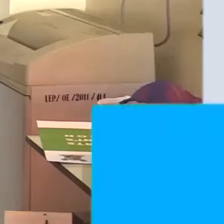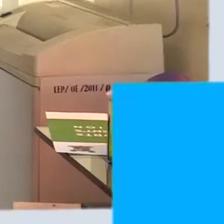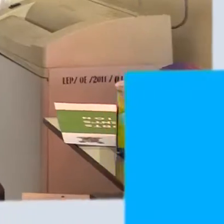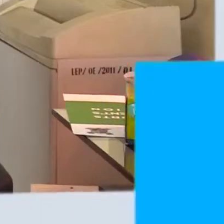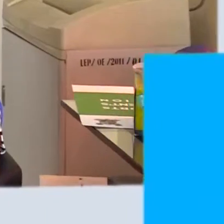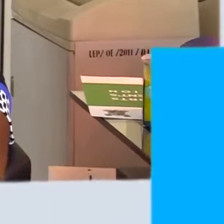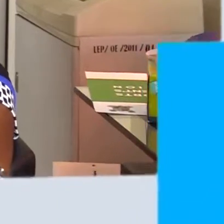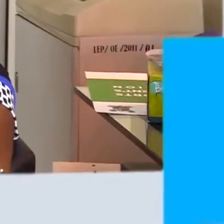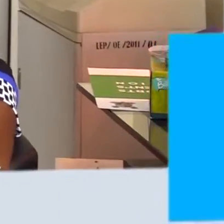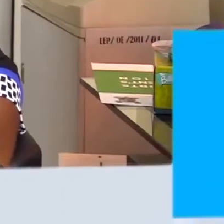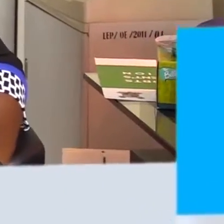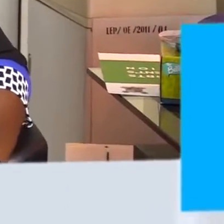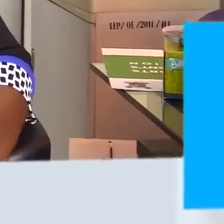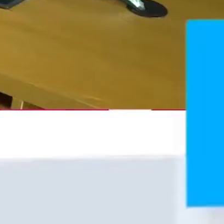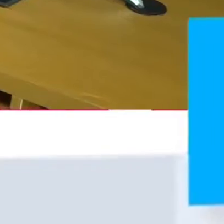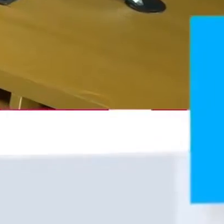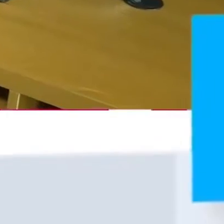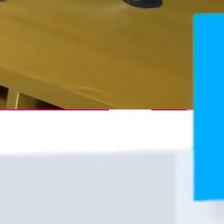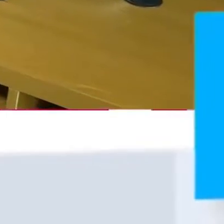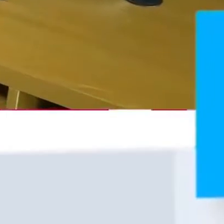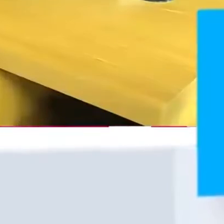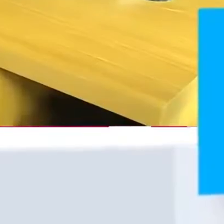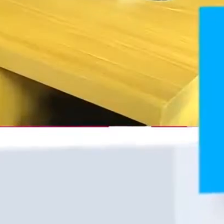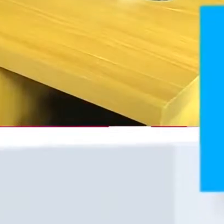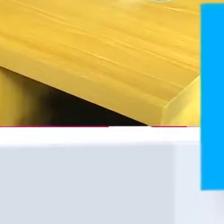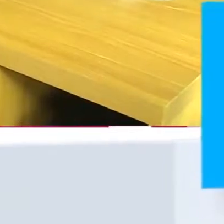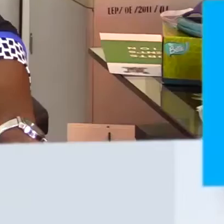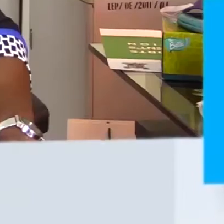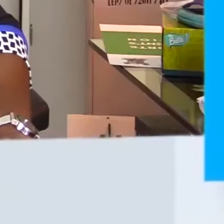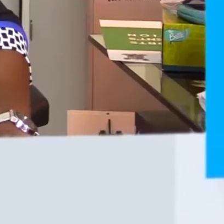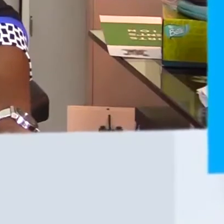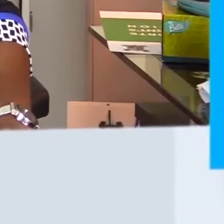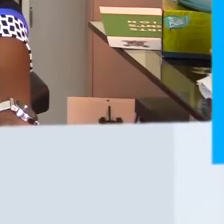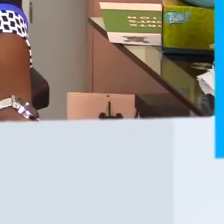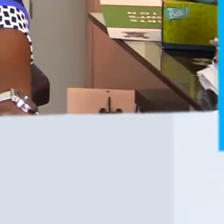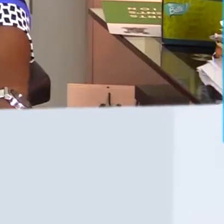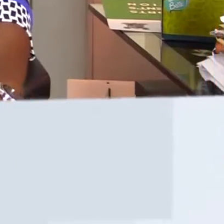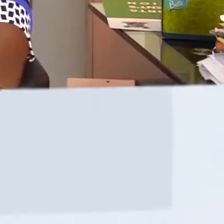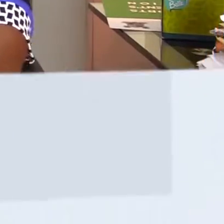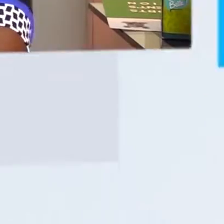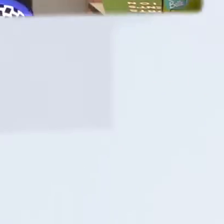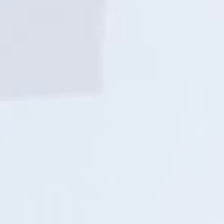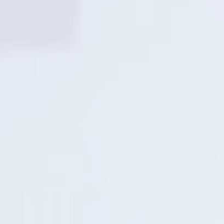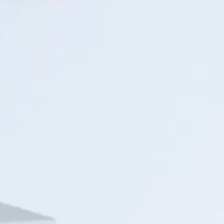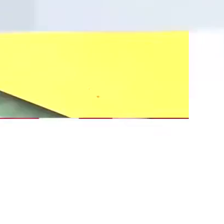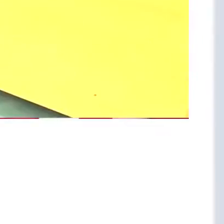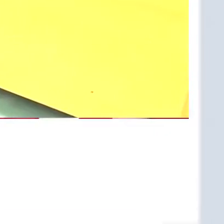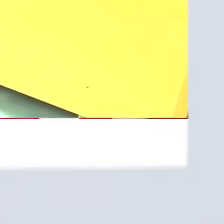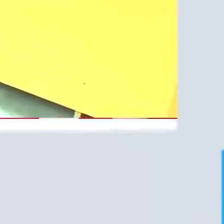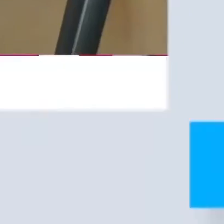Development of a child is 360. And that's why we have taught this program Total Education Show.